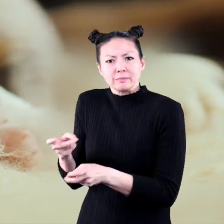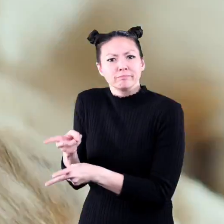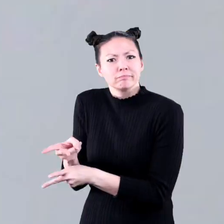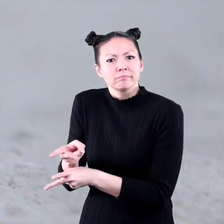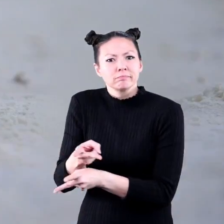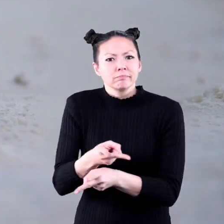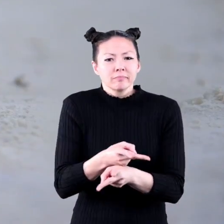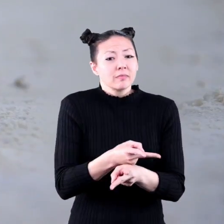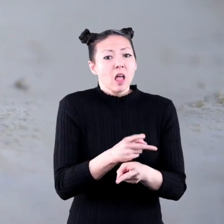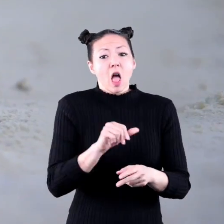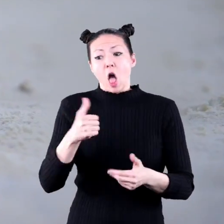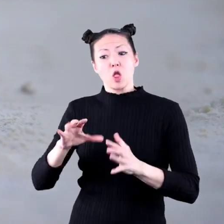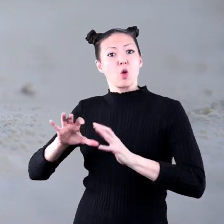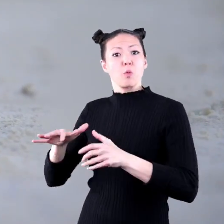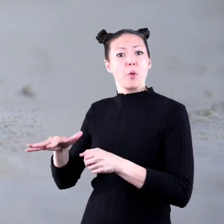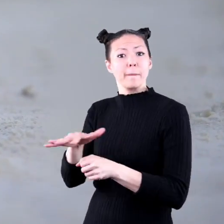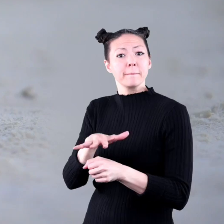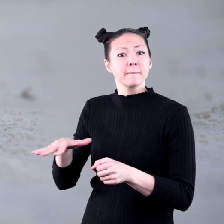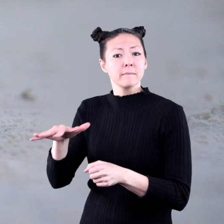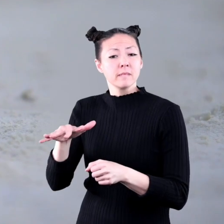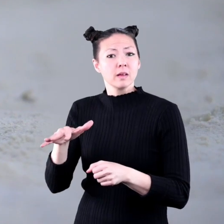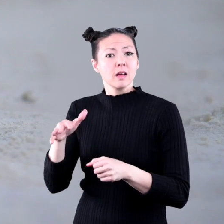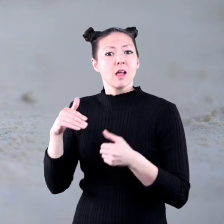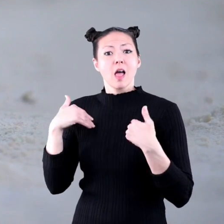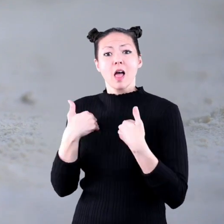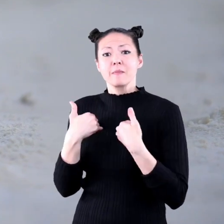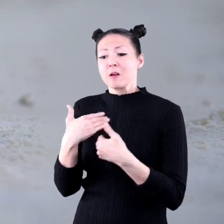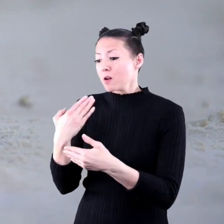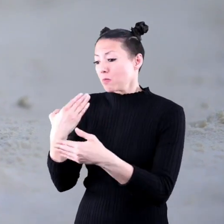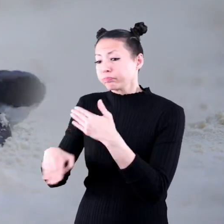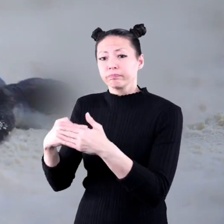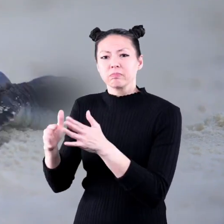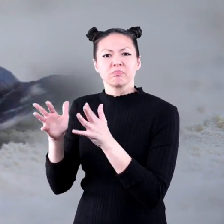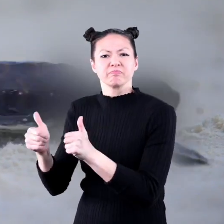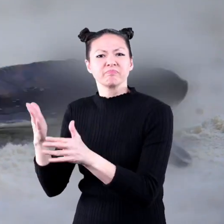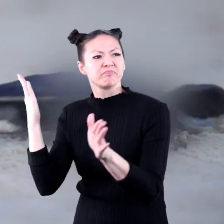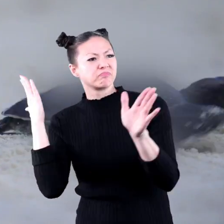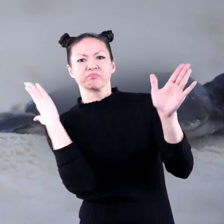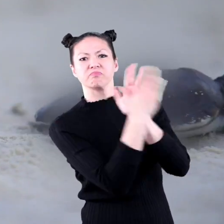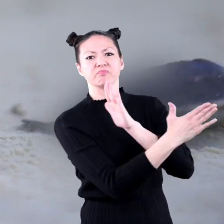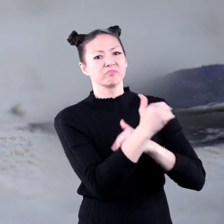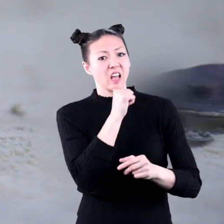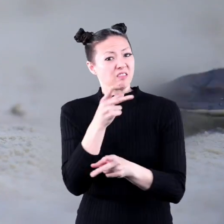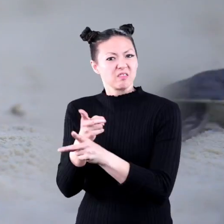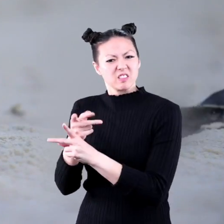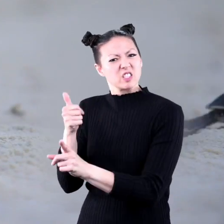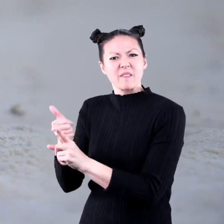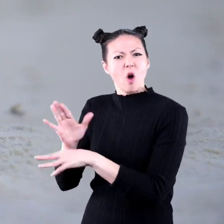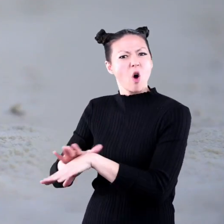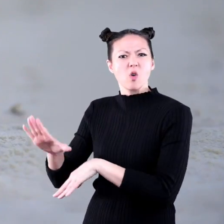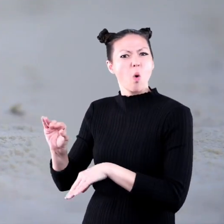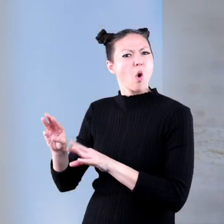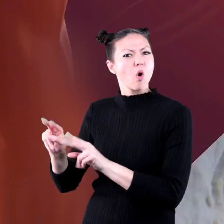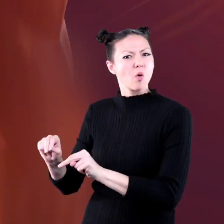but in some of the other groups the animals are left on their own and have no one to look after them all